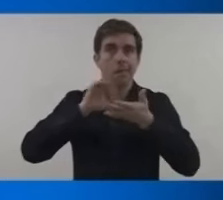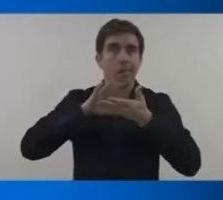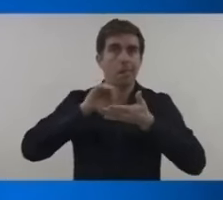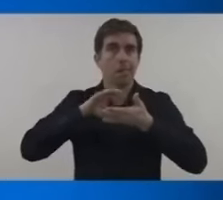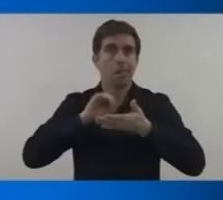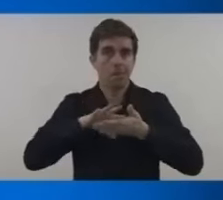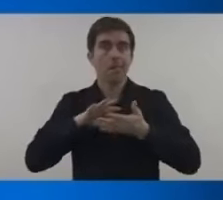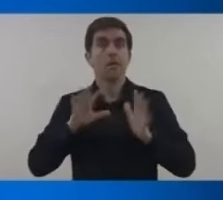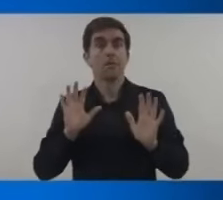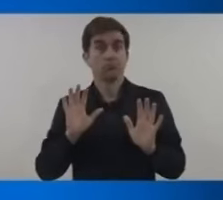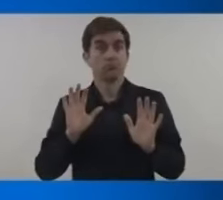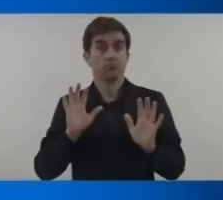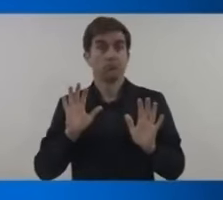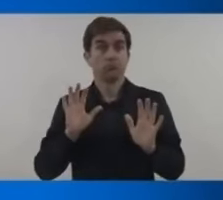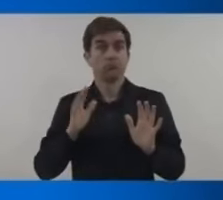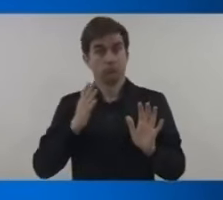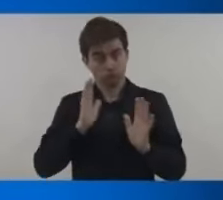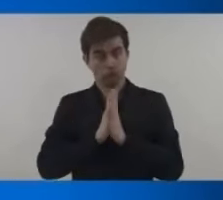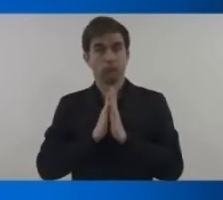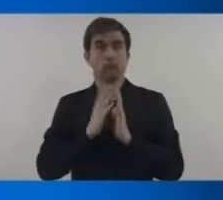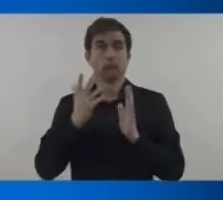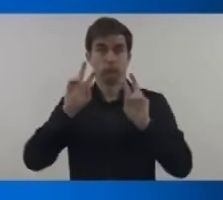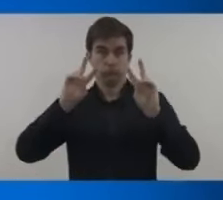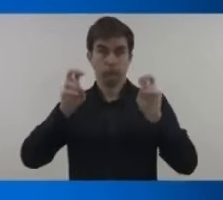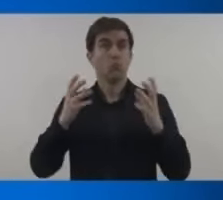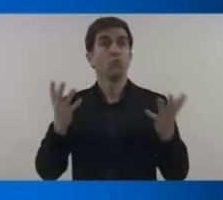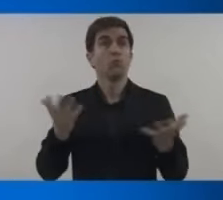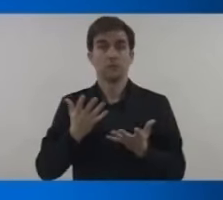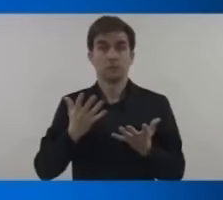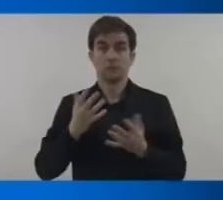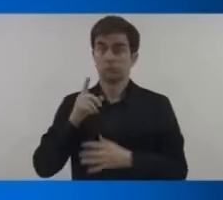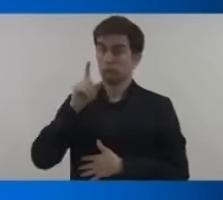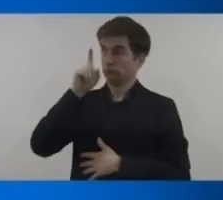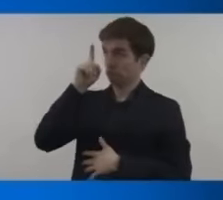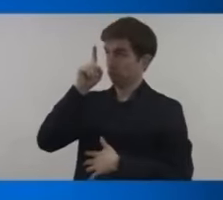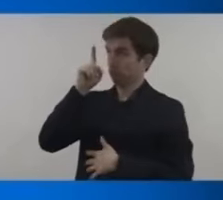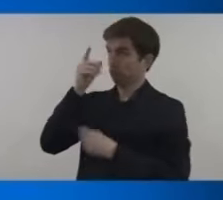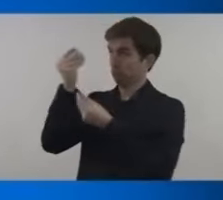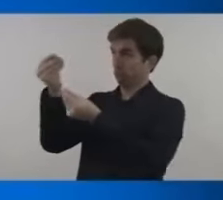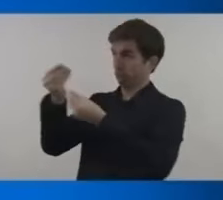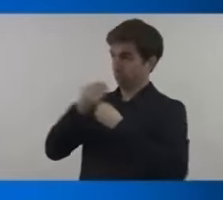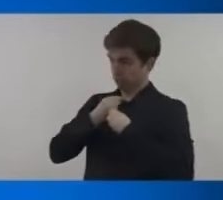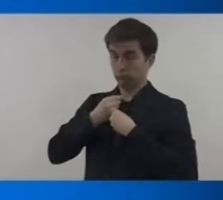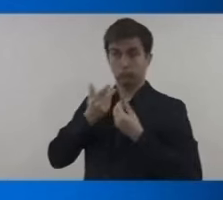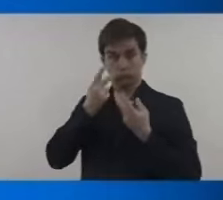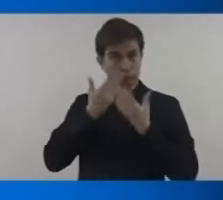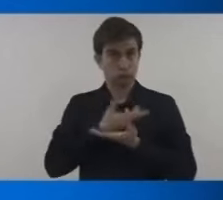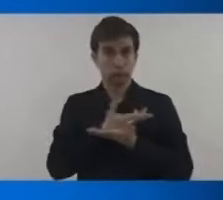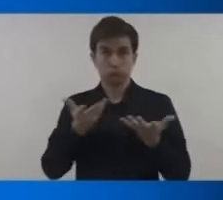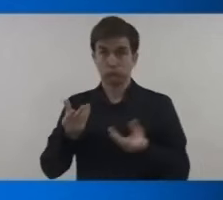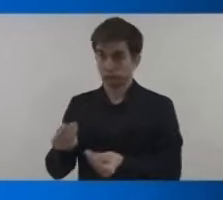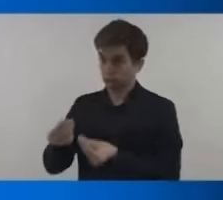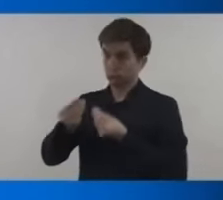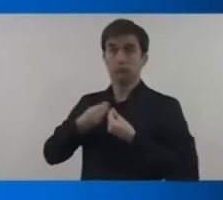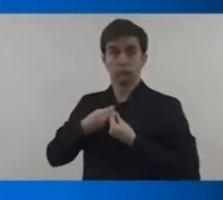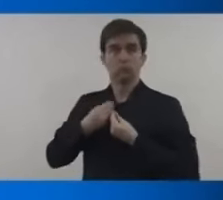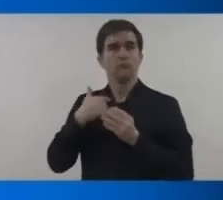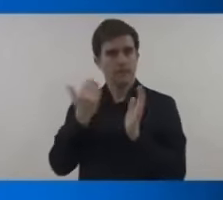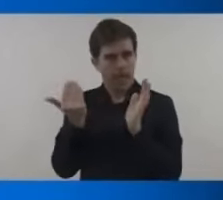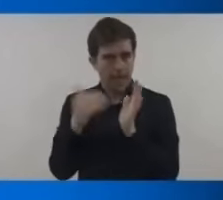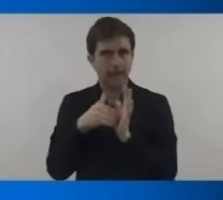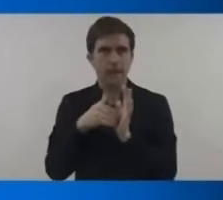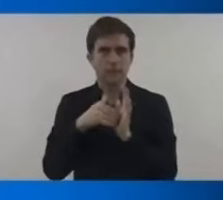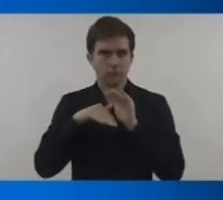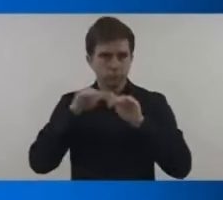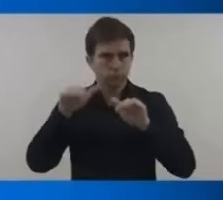of head of state star power saying that every country is represented and active in the climate talks the major focus of the